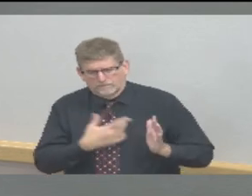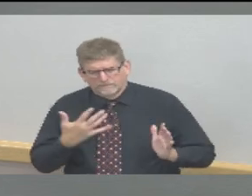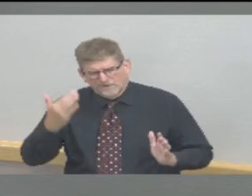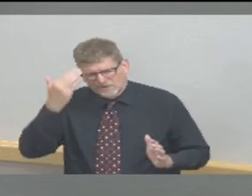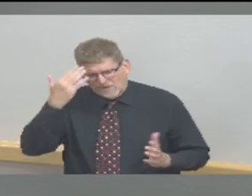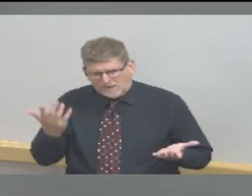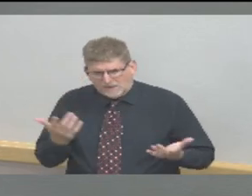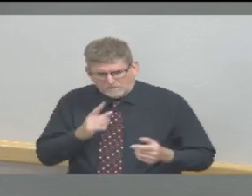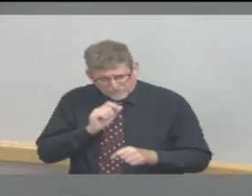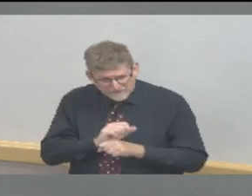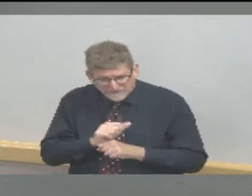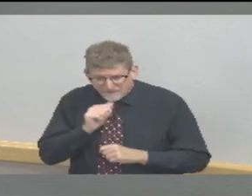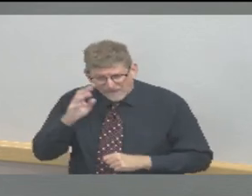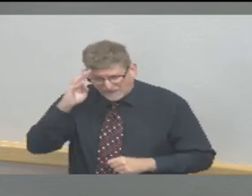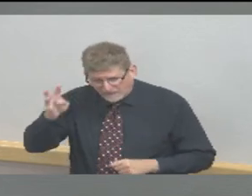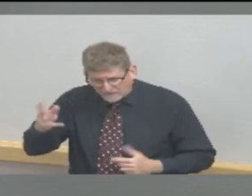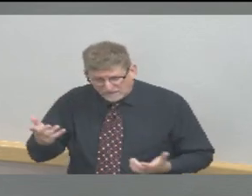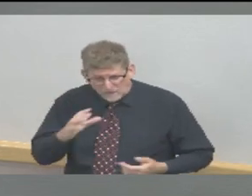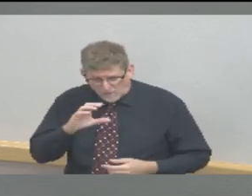progress through the reopening.